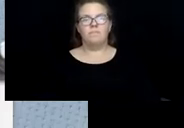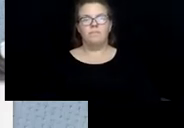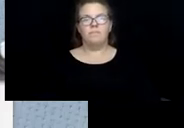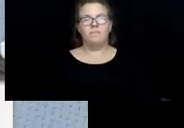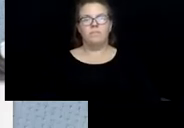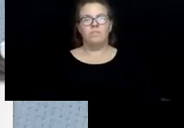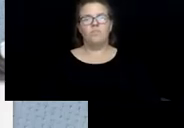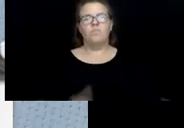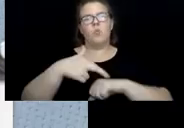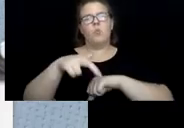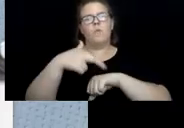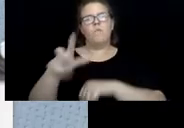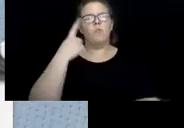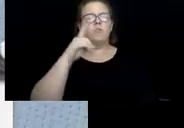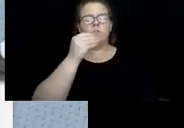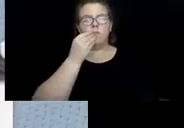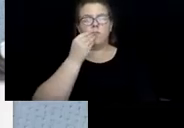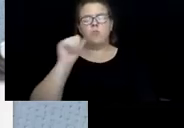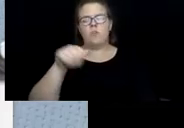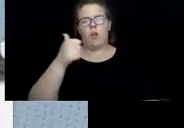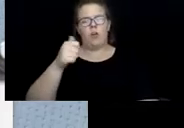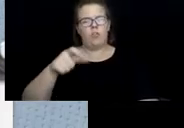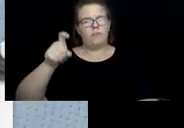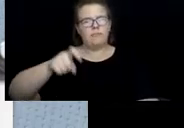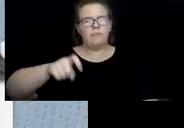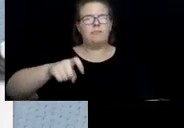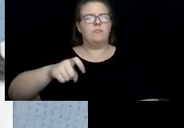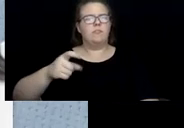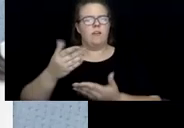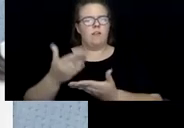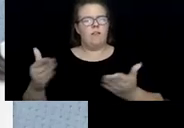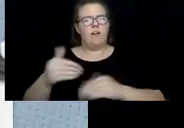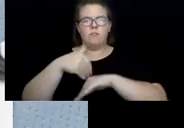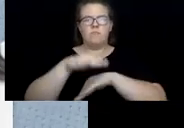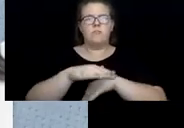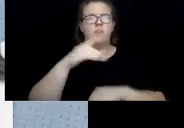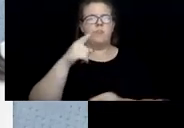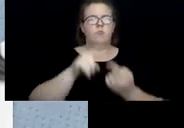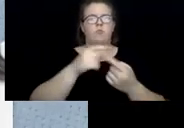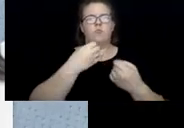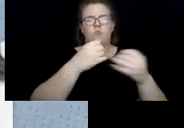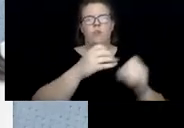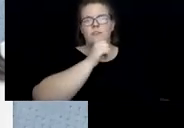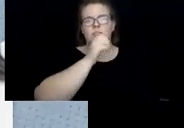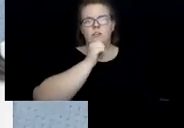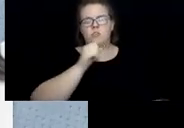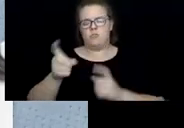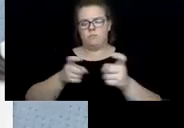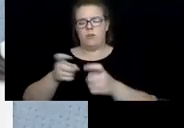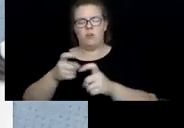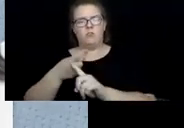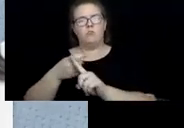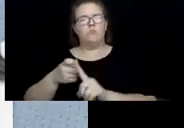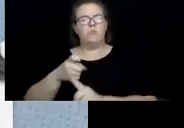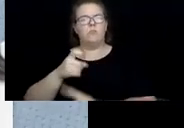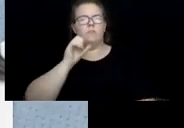Referrals for food and other essential items were sent to the Office for Aging and managed by the Senior Nutrition